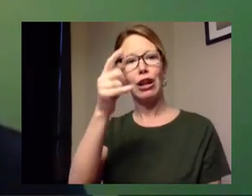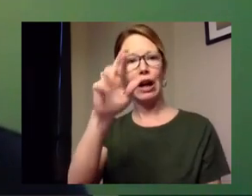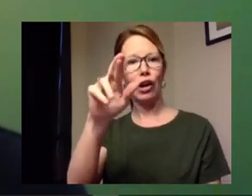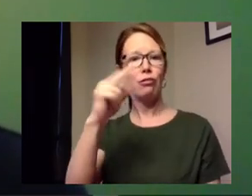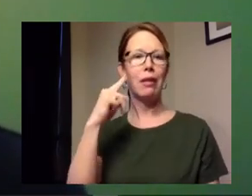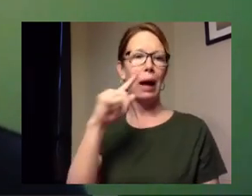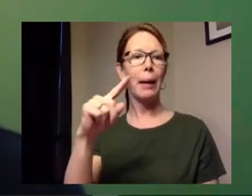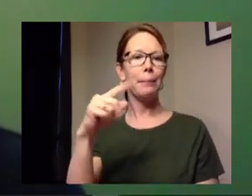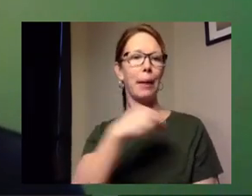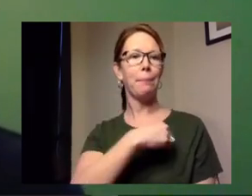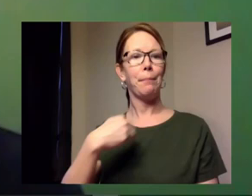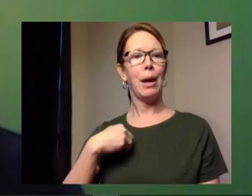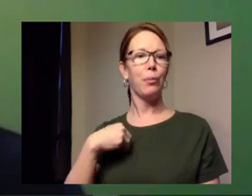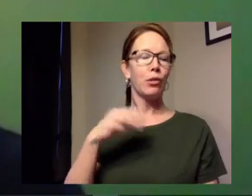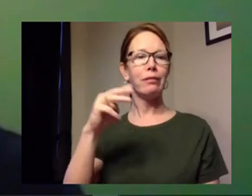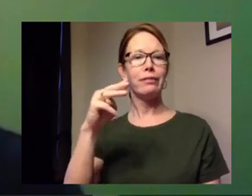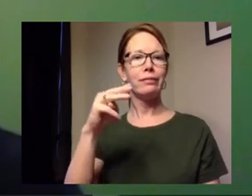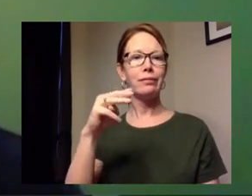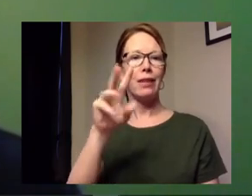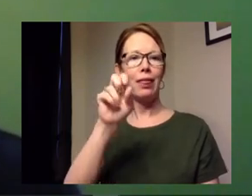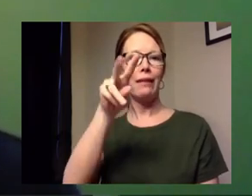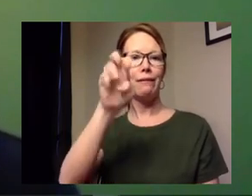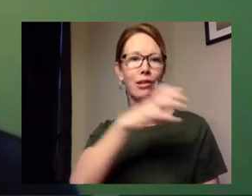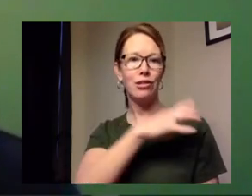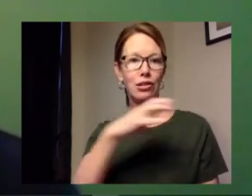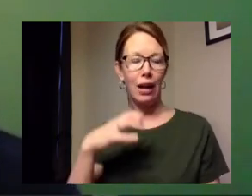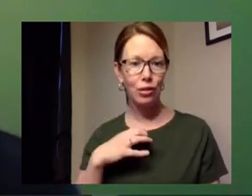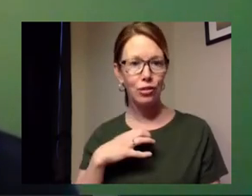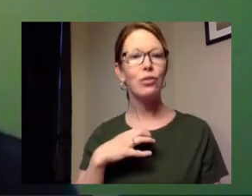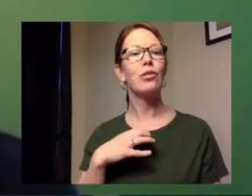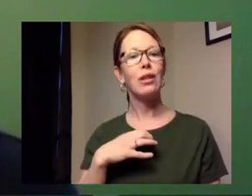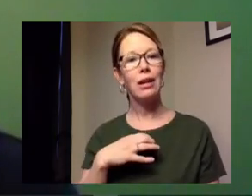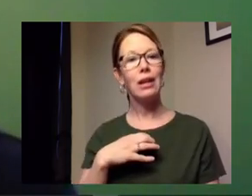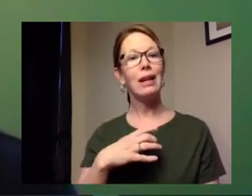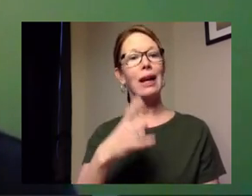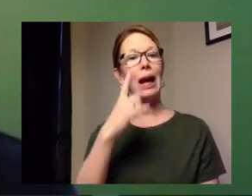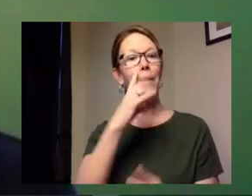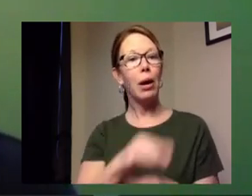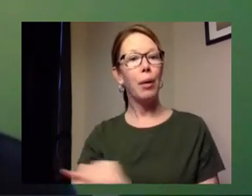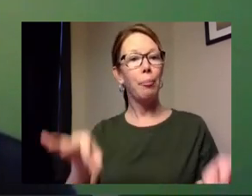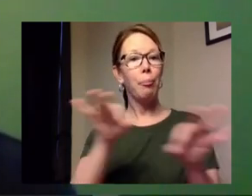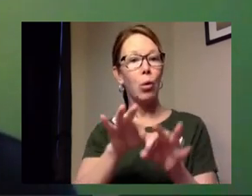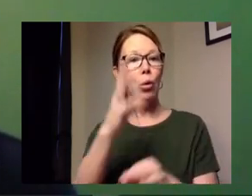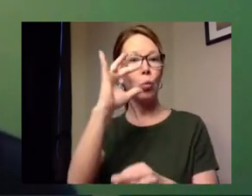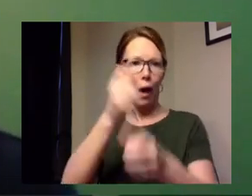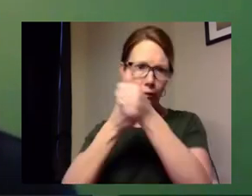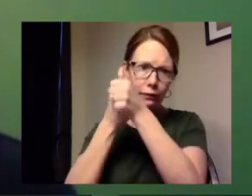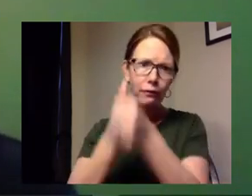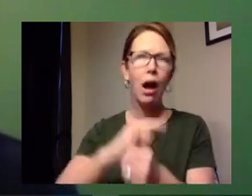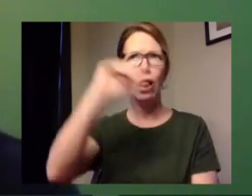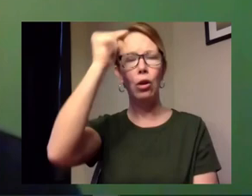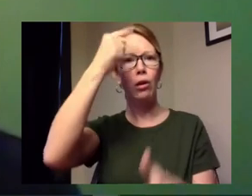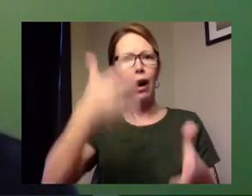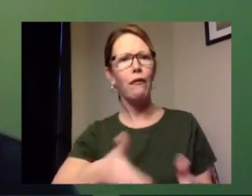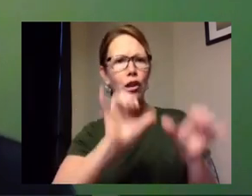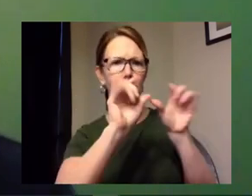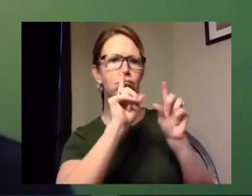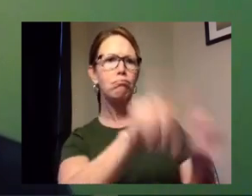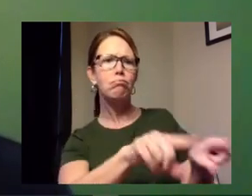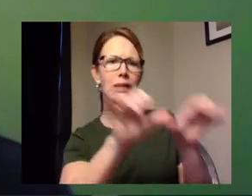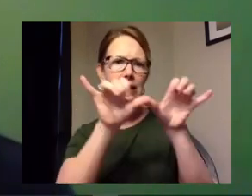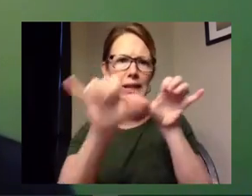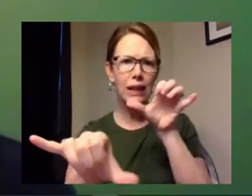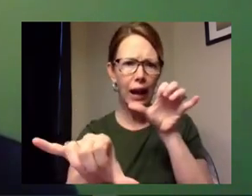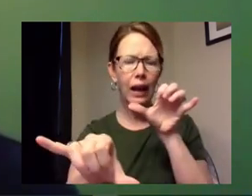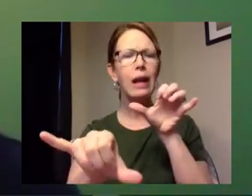and tonight i want to speak about the importance of following the governor's order to shelter in place and to reinforce why